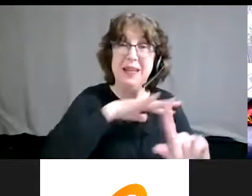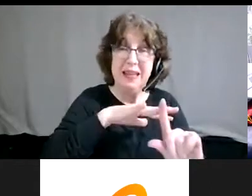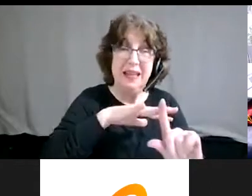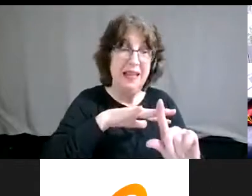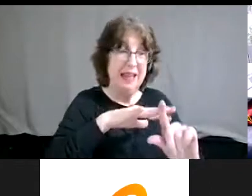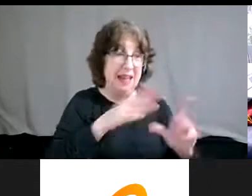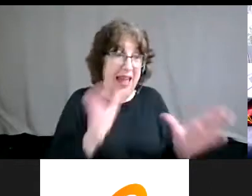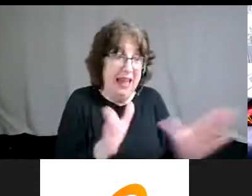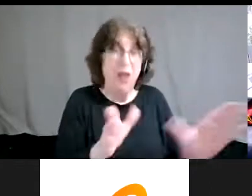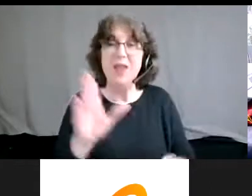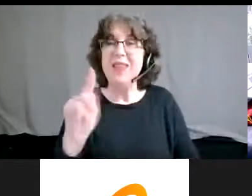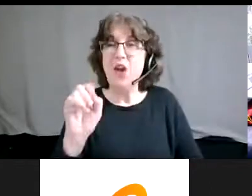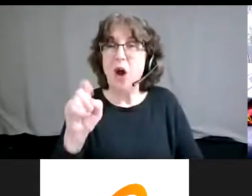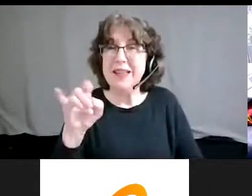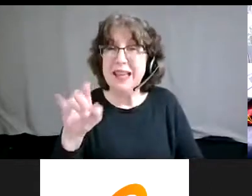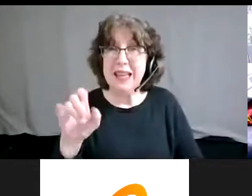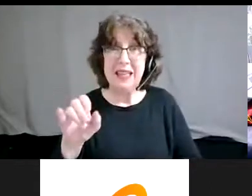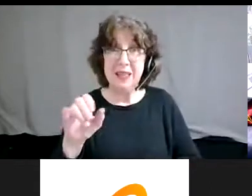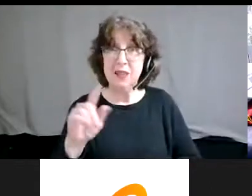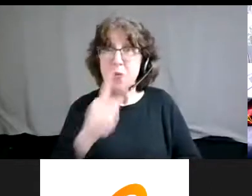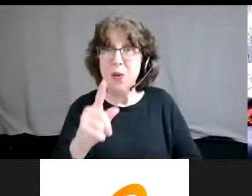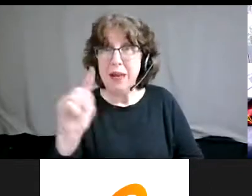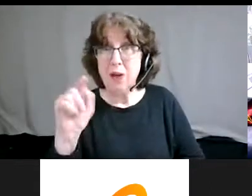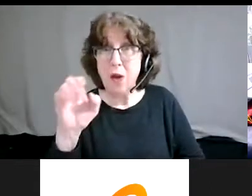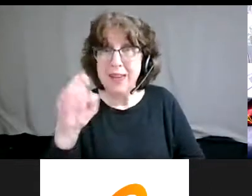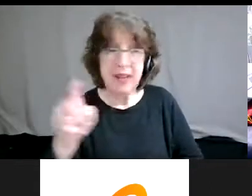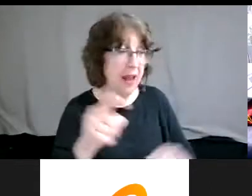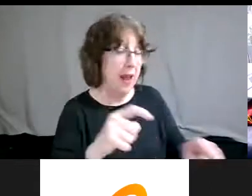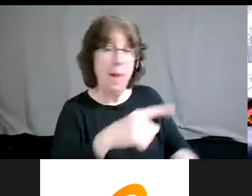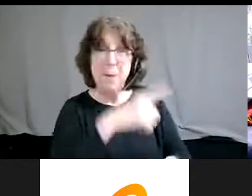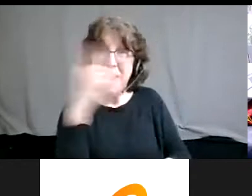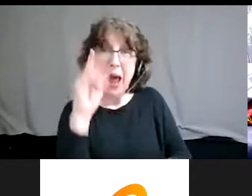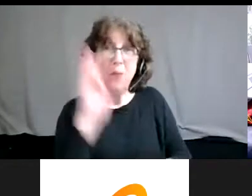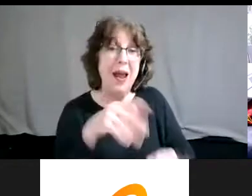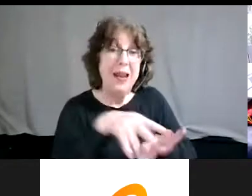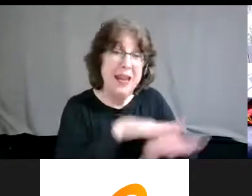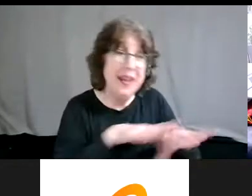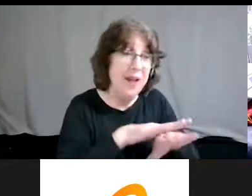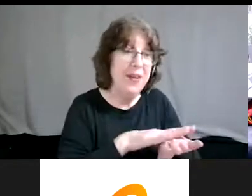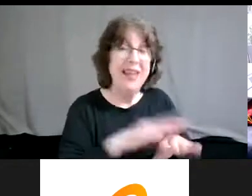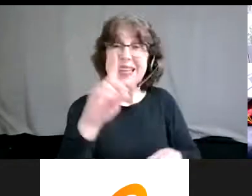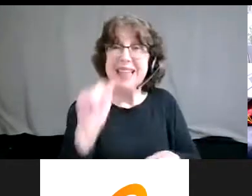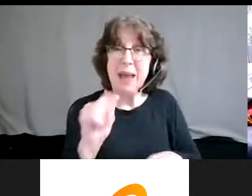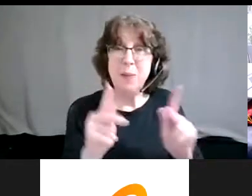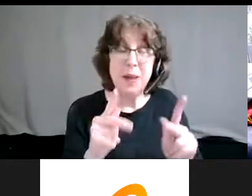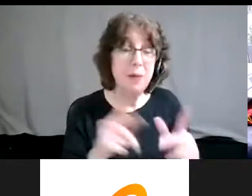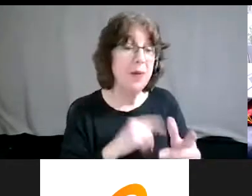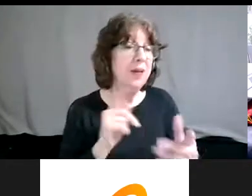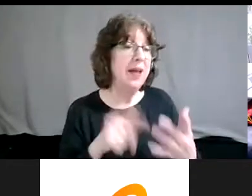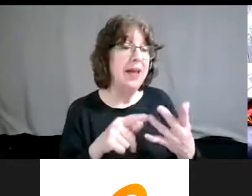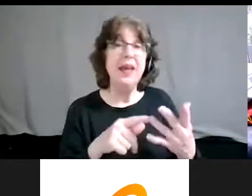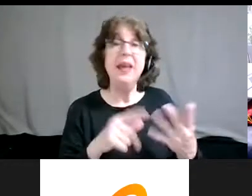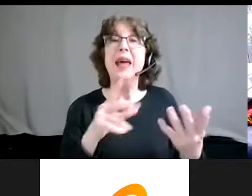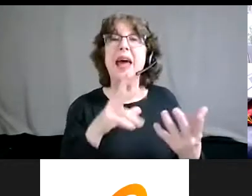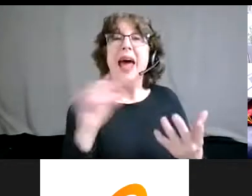towards black, brown, indigenous folks, disabled folks, under resource folks, but especially black, brown, disabled, under